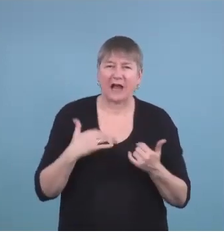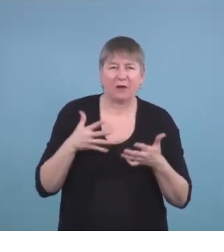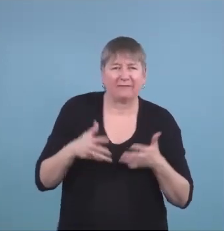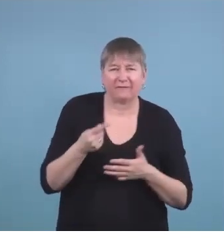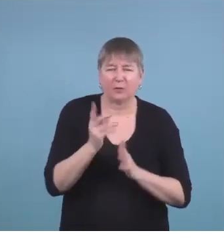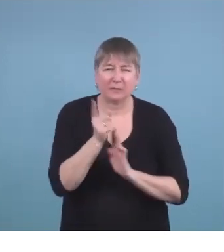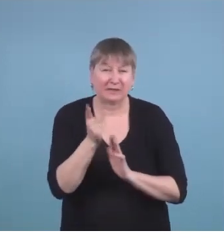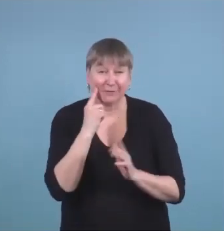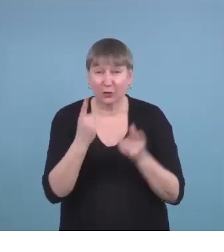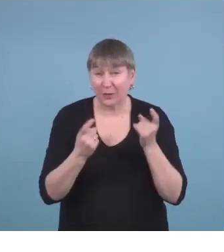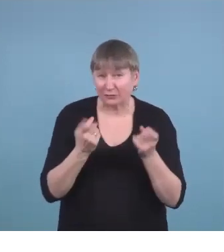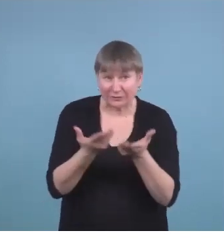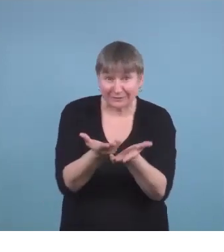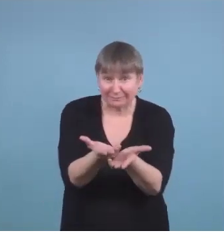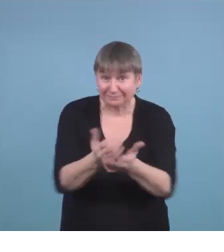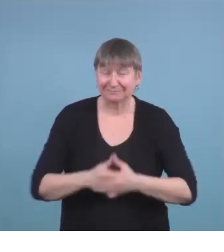for questions if there's any.